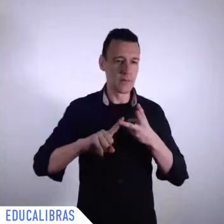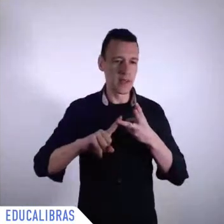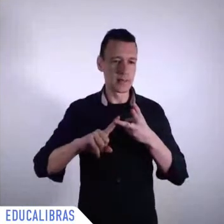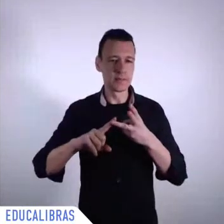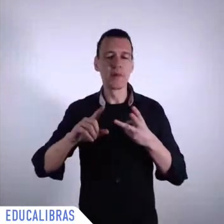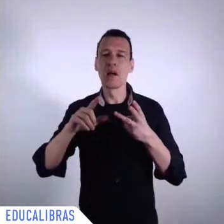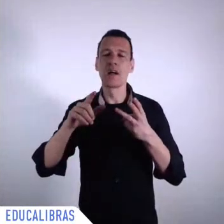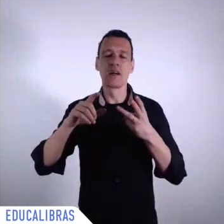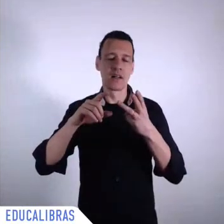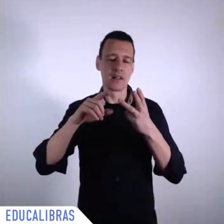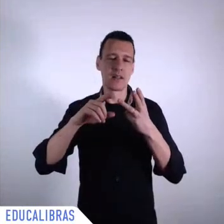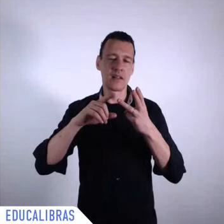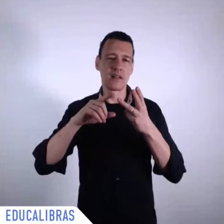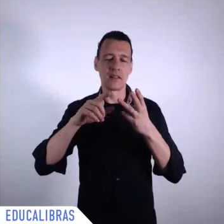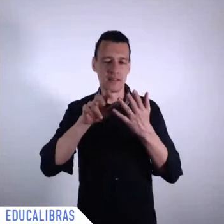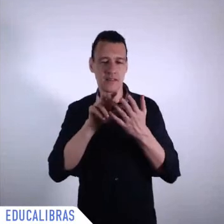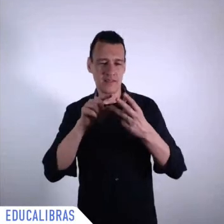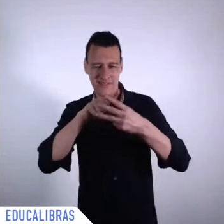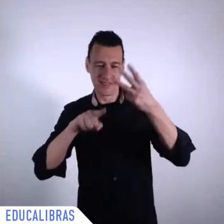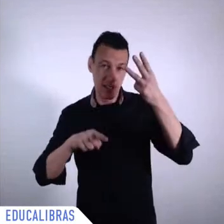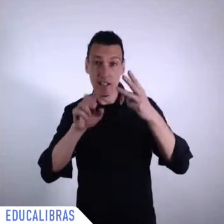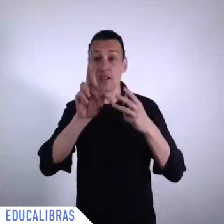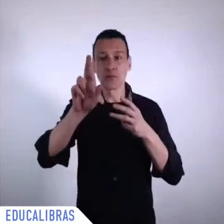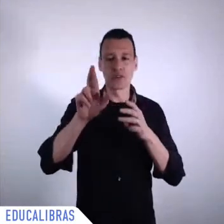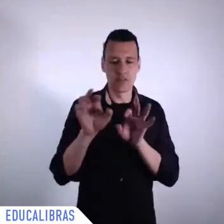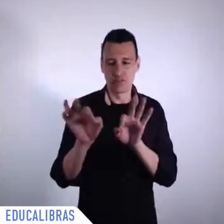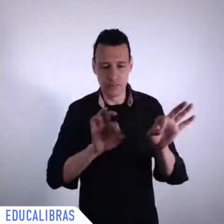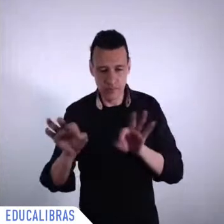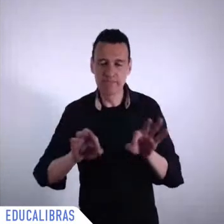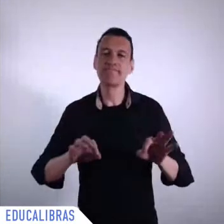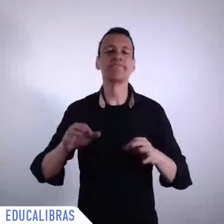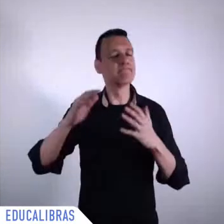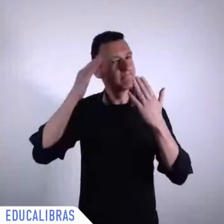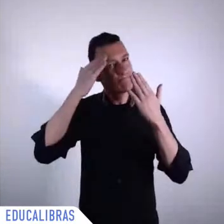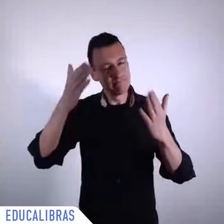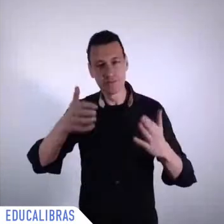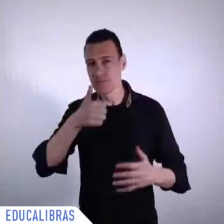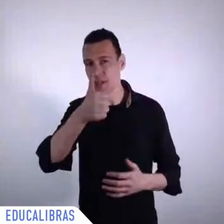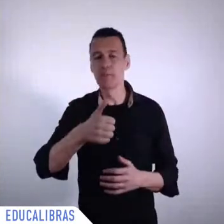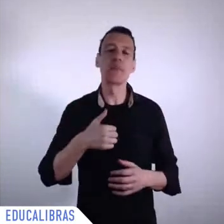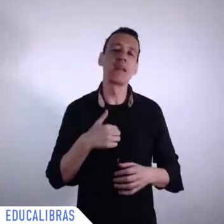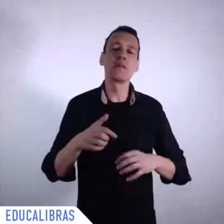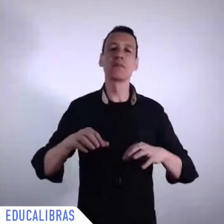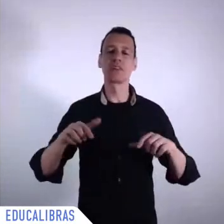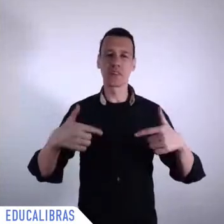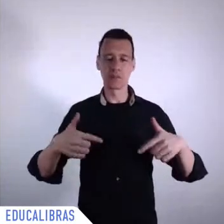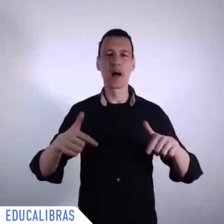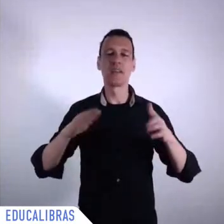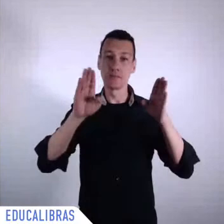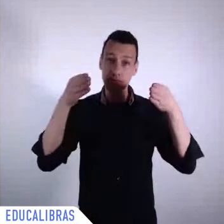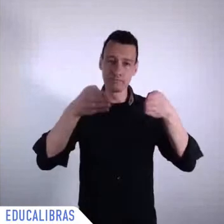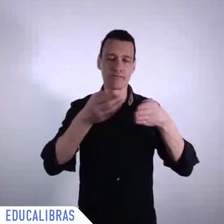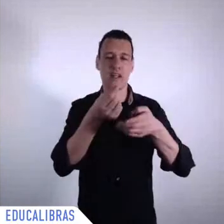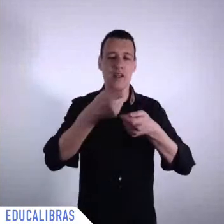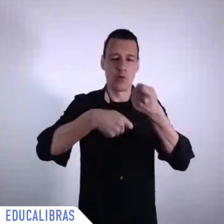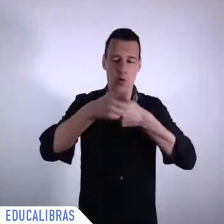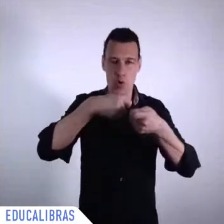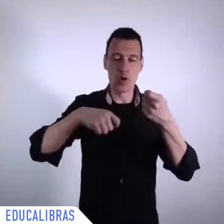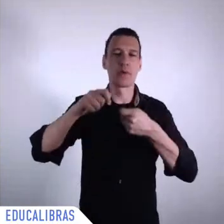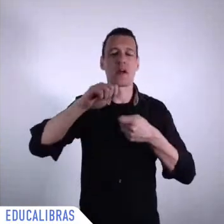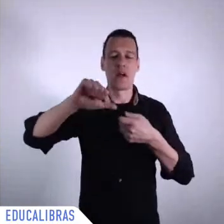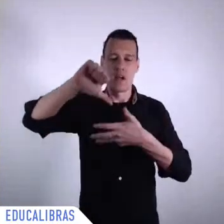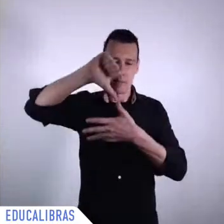commission for Latin America and the Caribbean our executive secretary Alicia Barsena sends the best regards I will